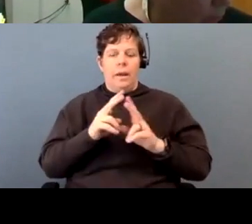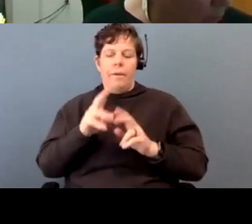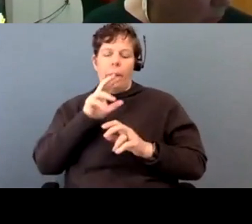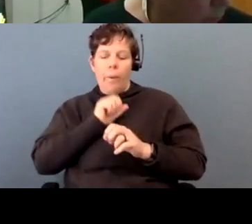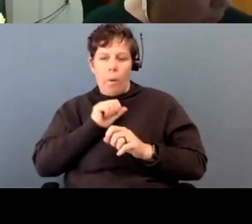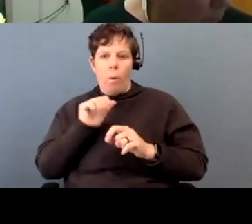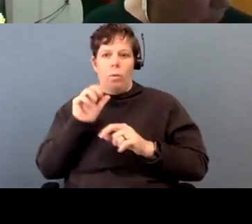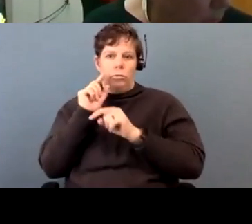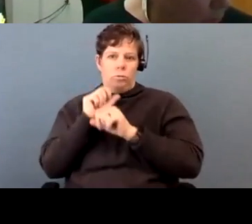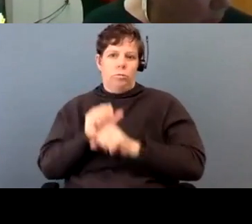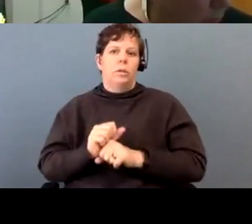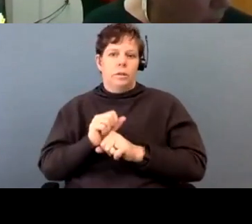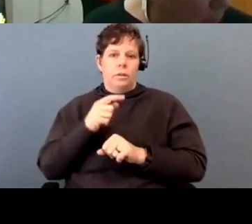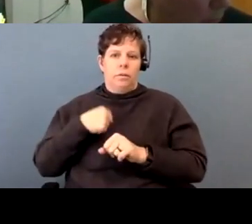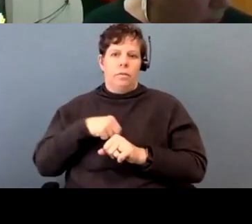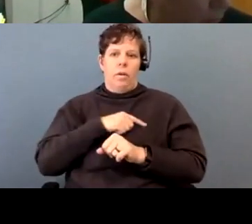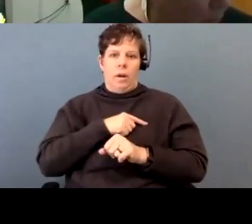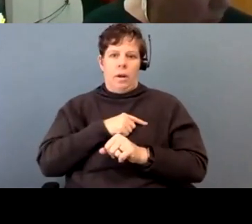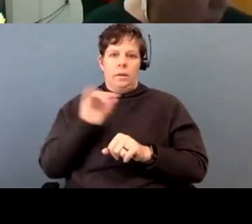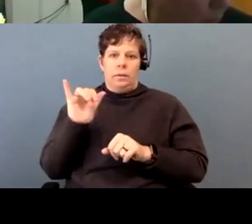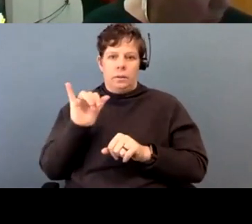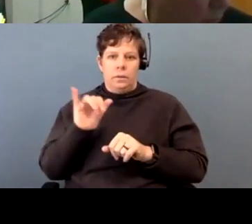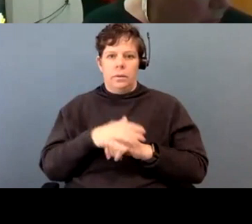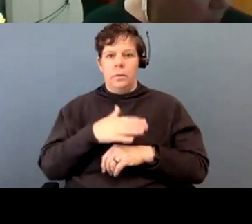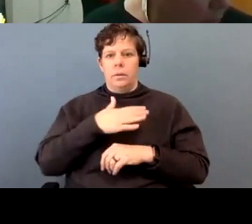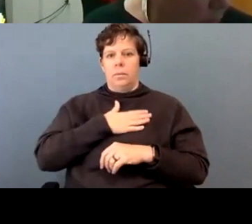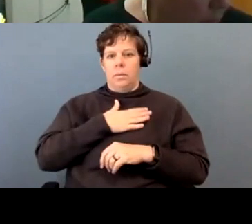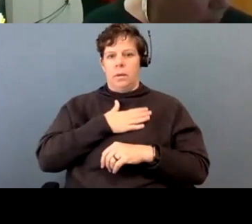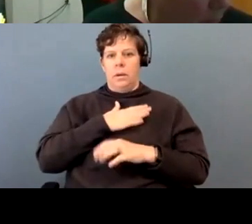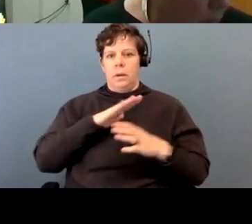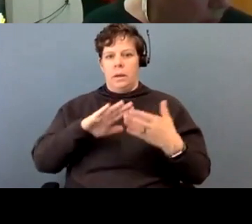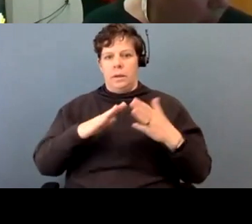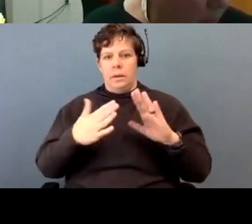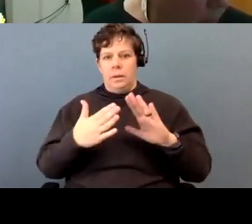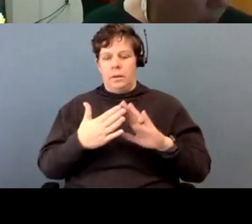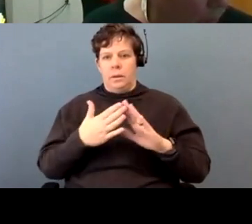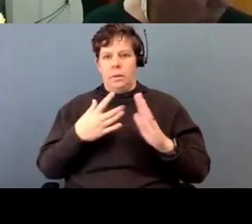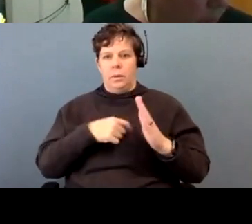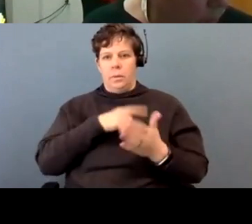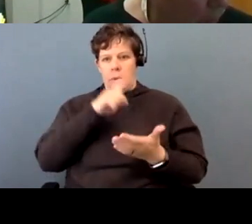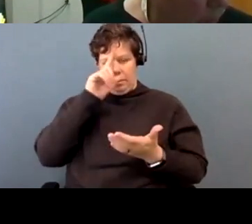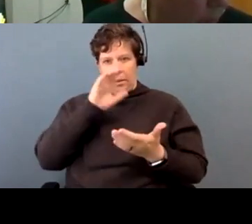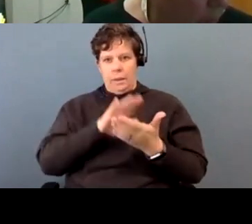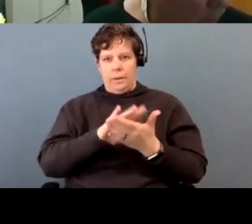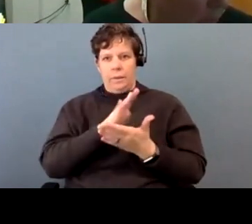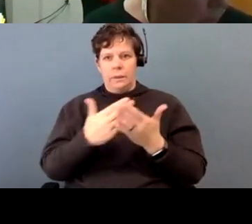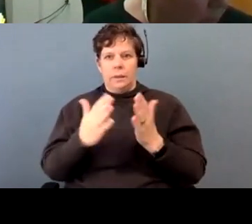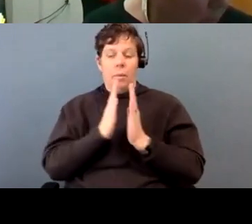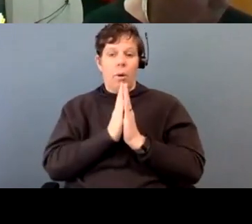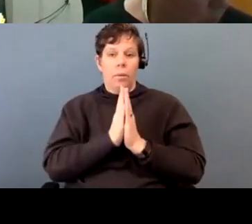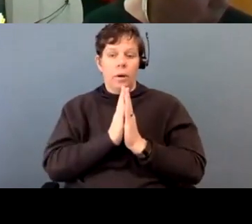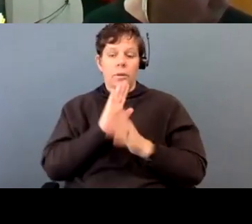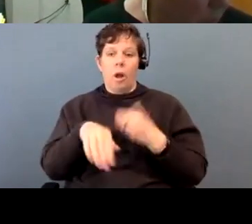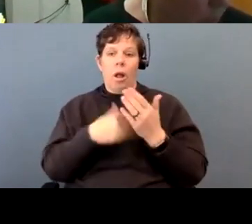for a lot of us as well. And, uh, in my, in my community in particular, we believe that our, some of our prayers, all of our prayers are